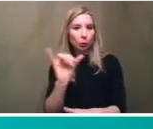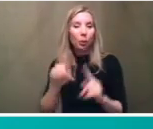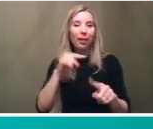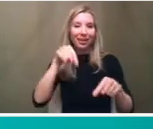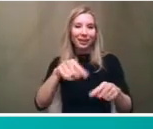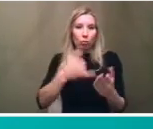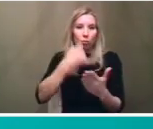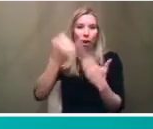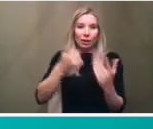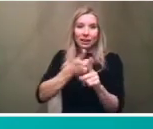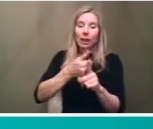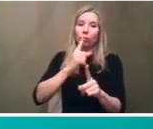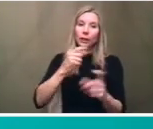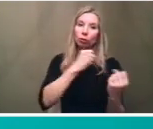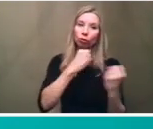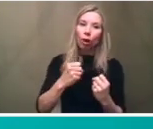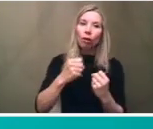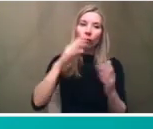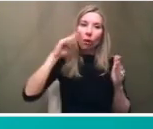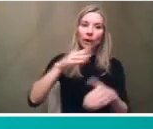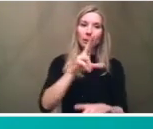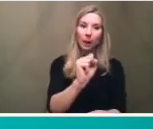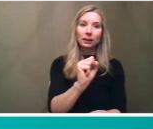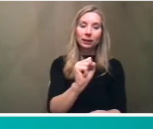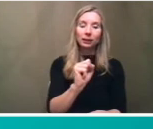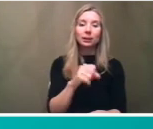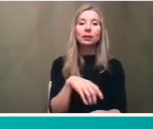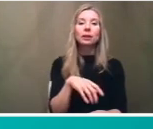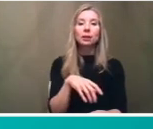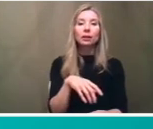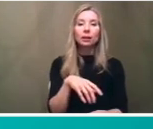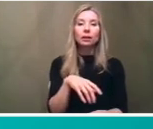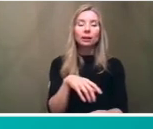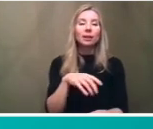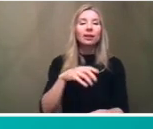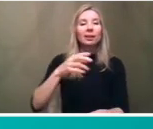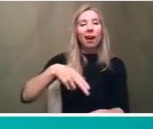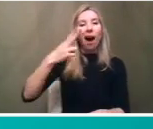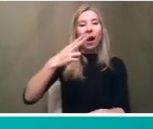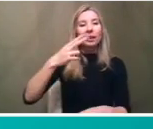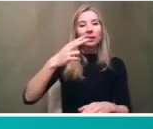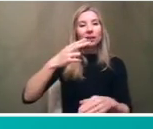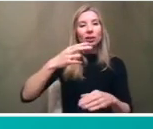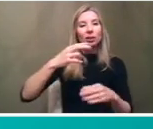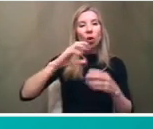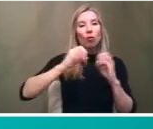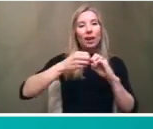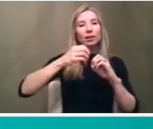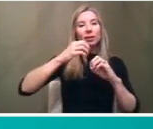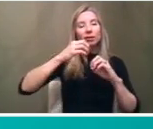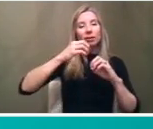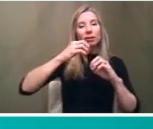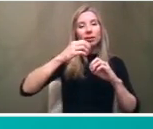and and since um connectivity and i believe that was the of the secondary goals that was the highest rated one um how the network integrates is